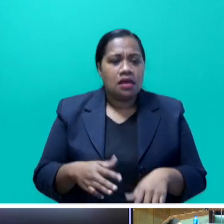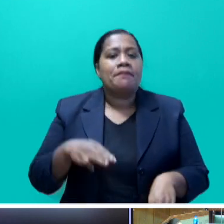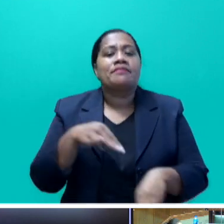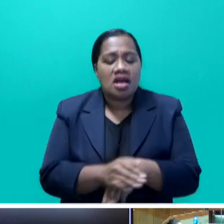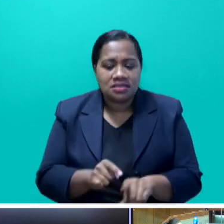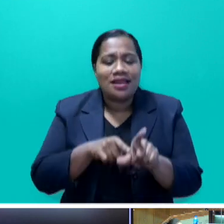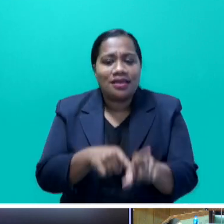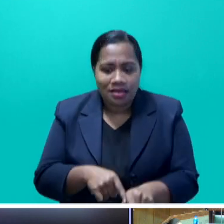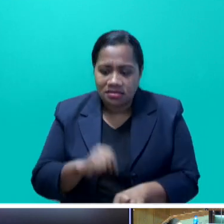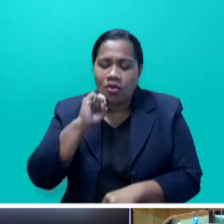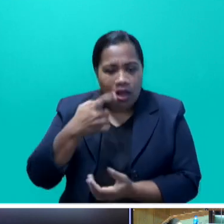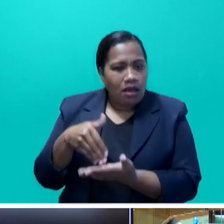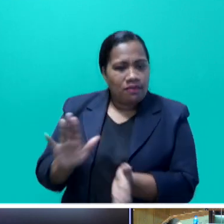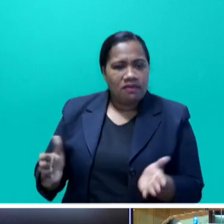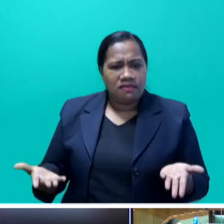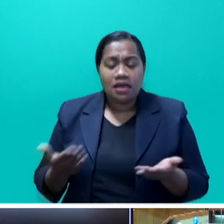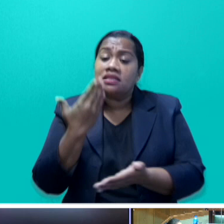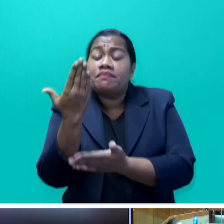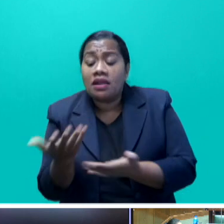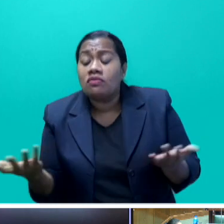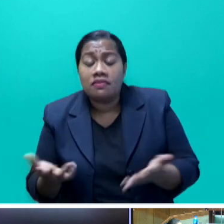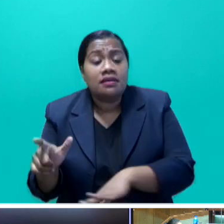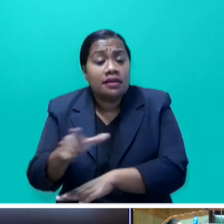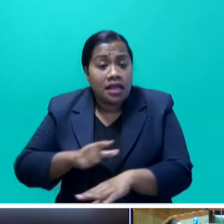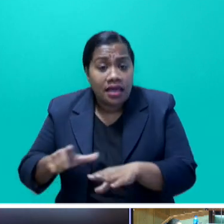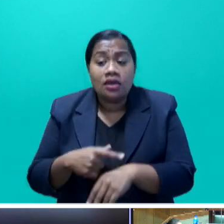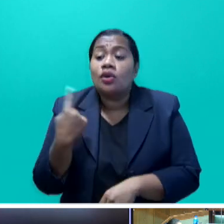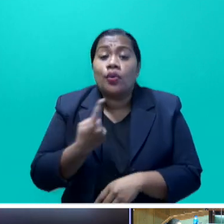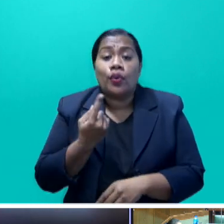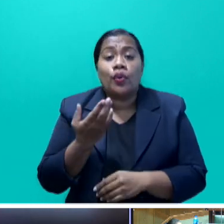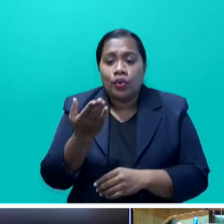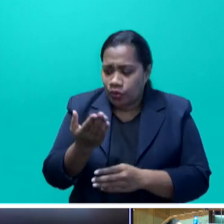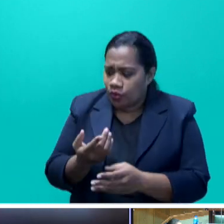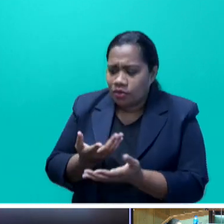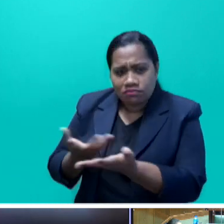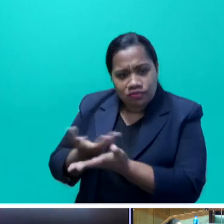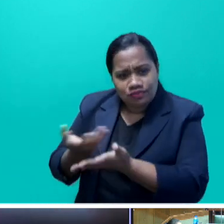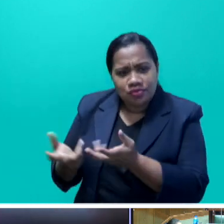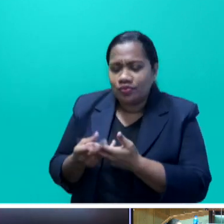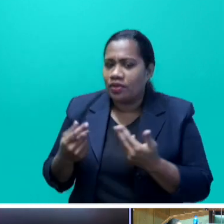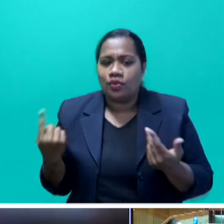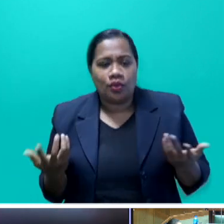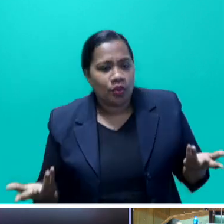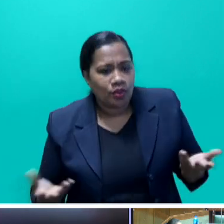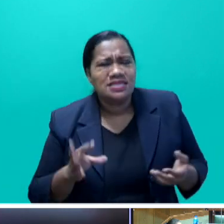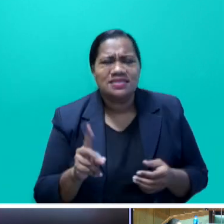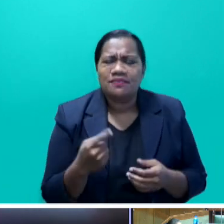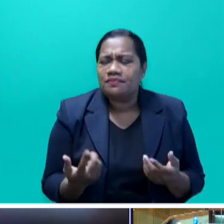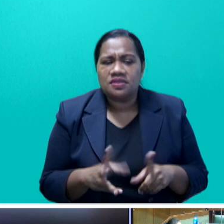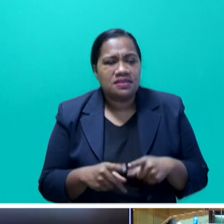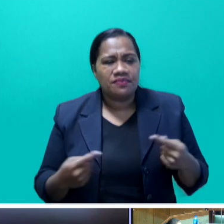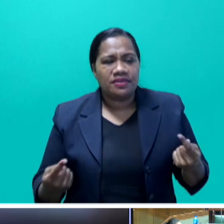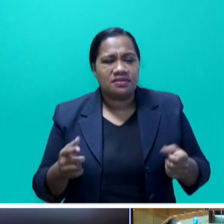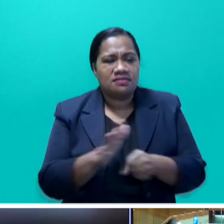where the land is and which officer you are dealing with. Something as simple as making sure that there is water running